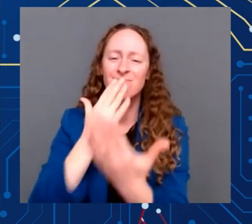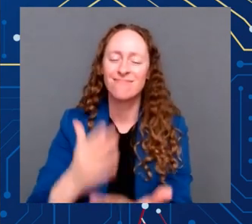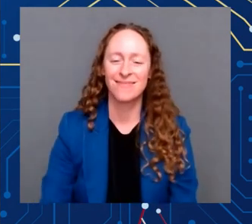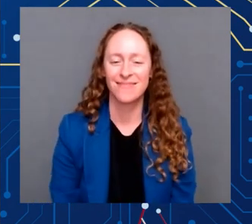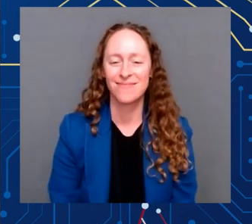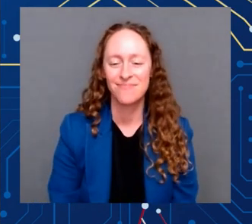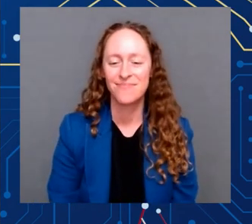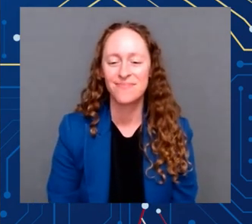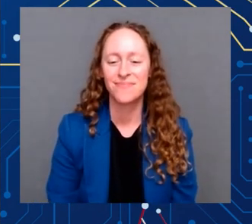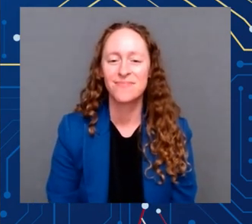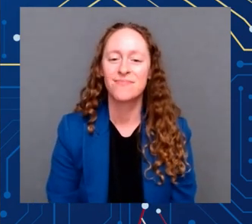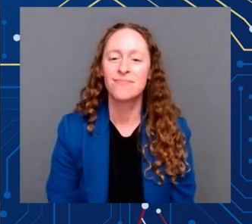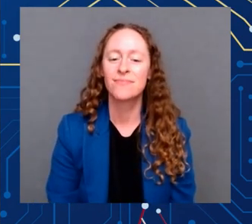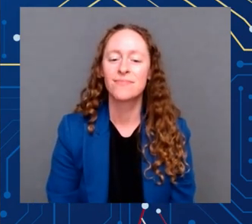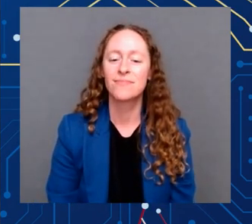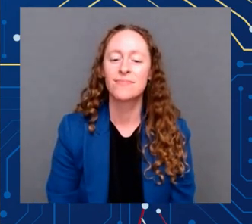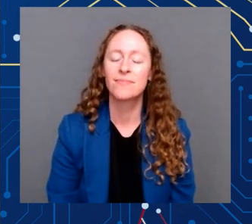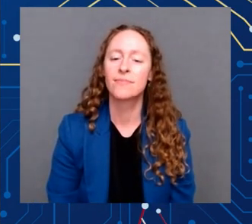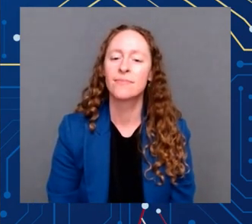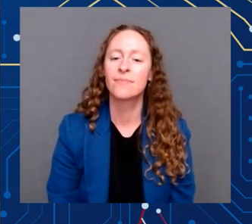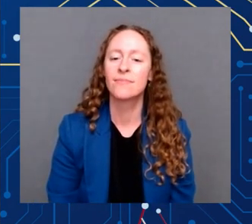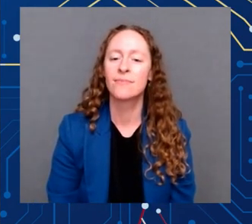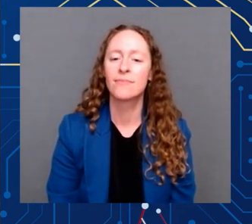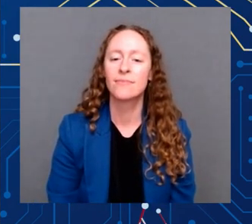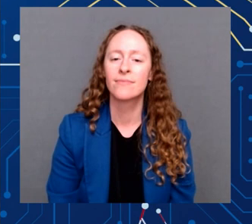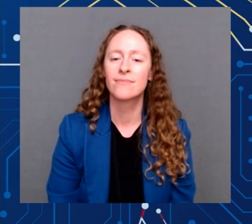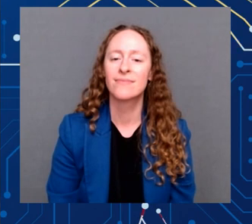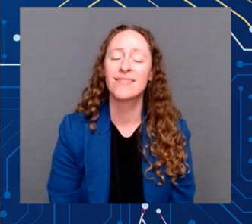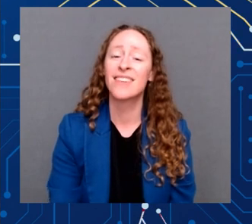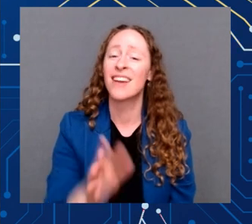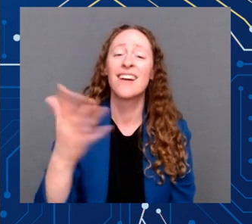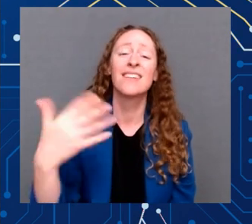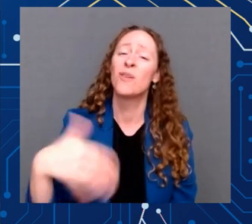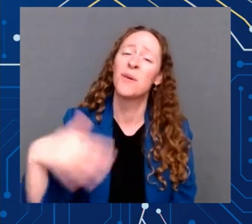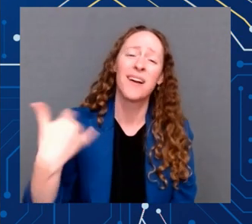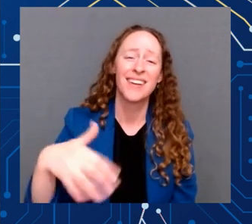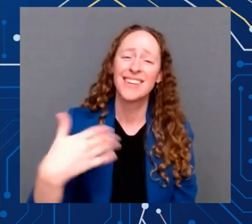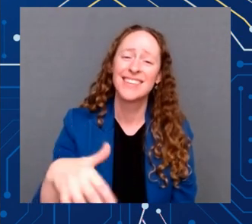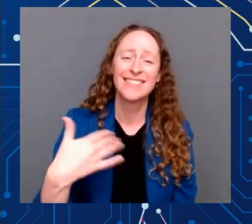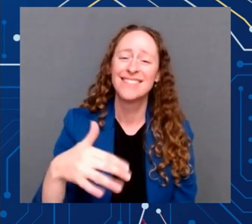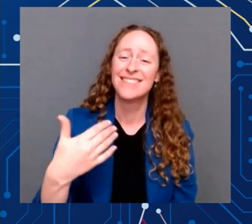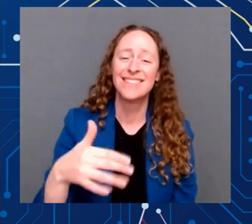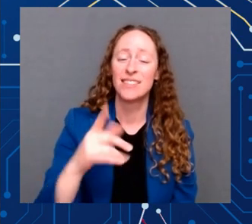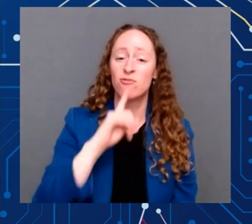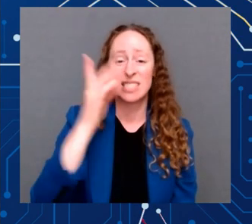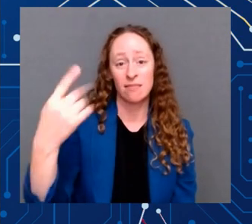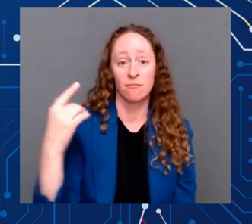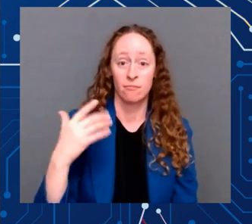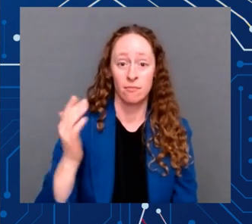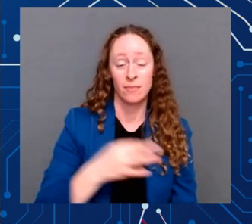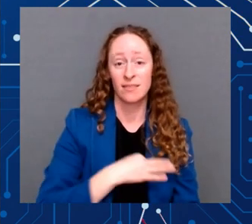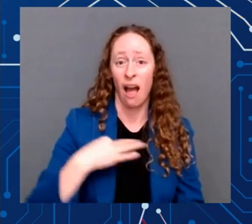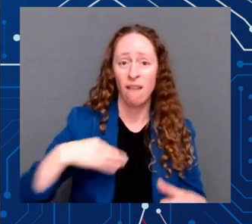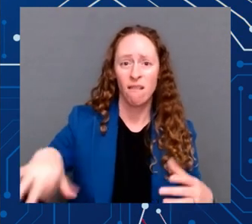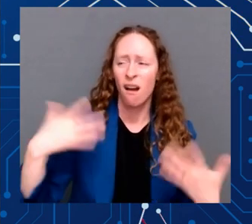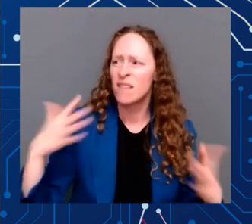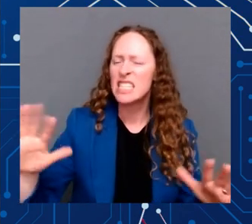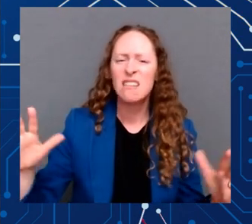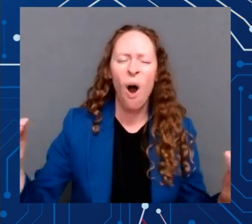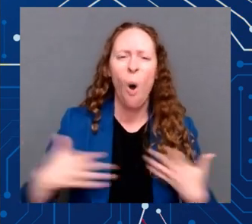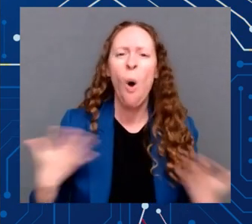actually inspired our staff was in their work, in their stamina,